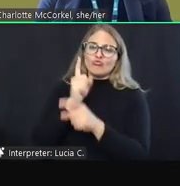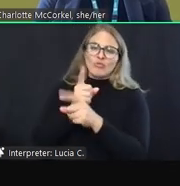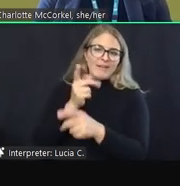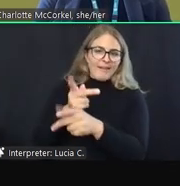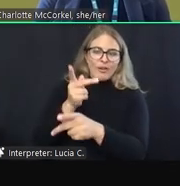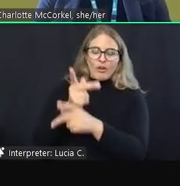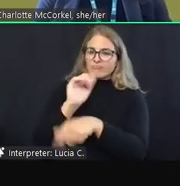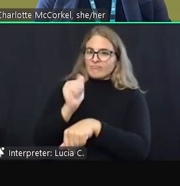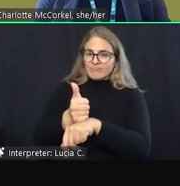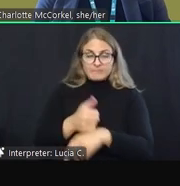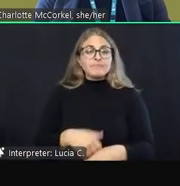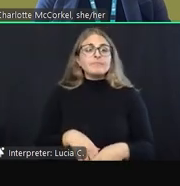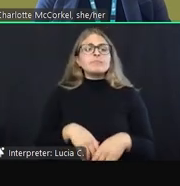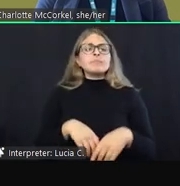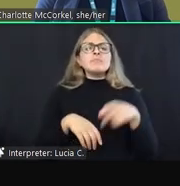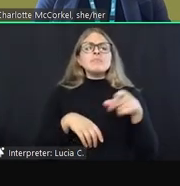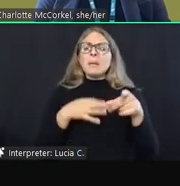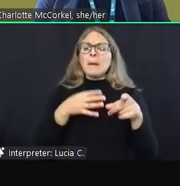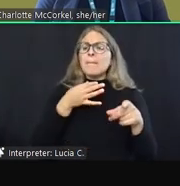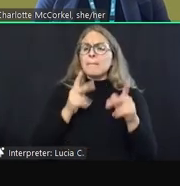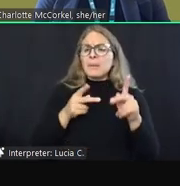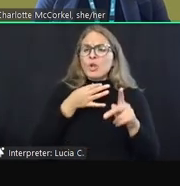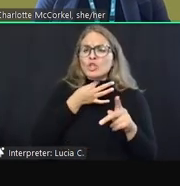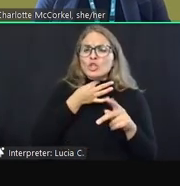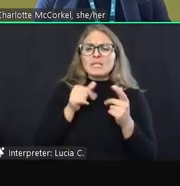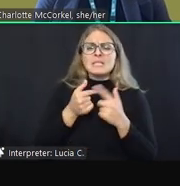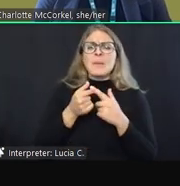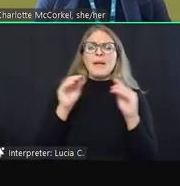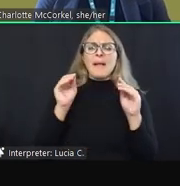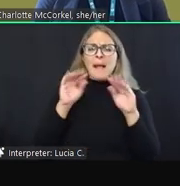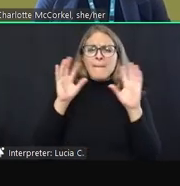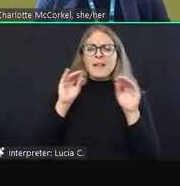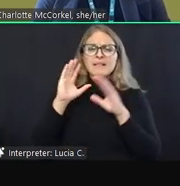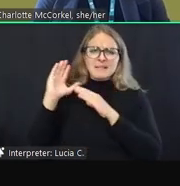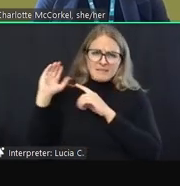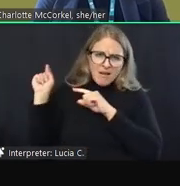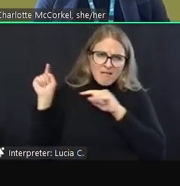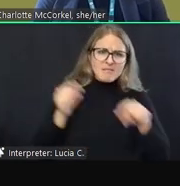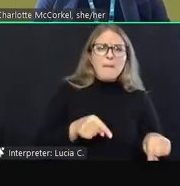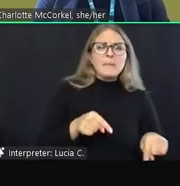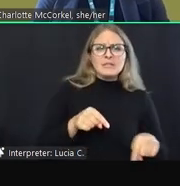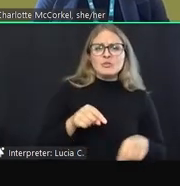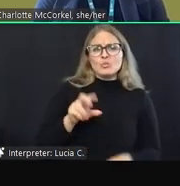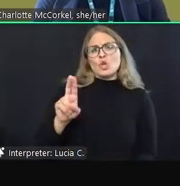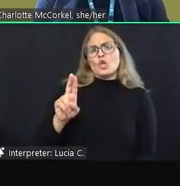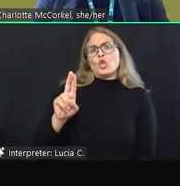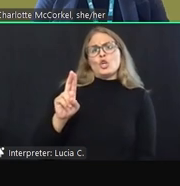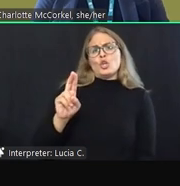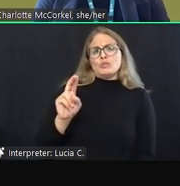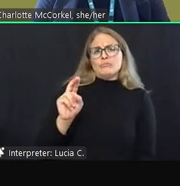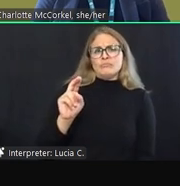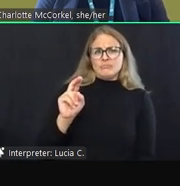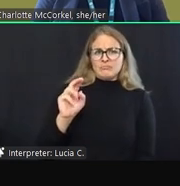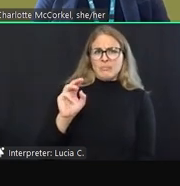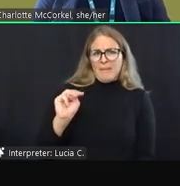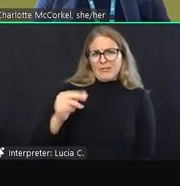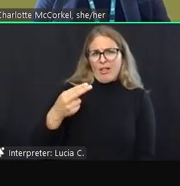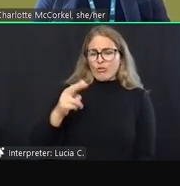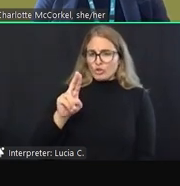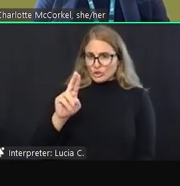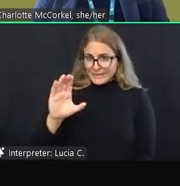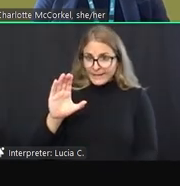a lot of curiosity about ambulances coming to mental health urgent care, and maybe one day down the road we'll be able to have an ambulance bay and receive